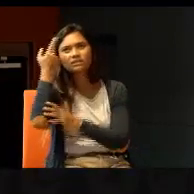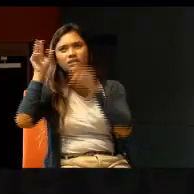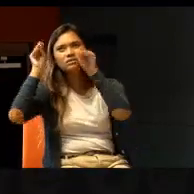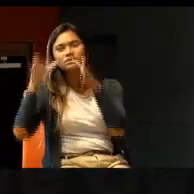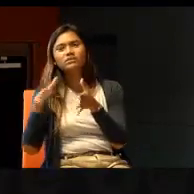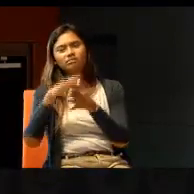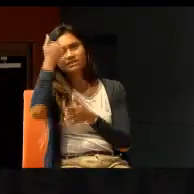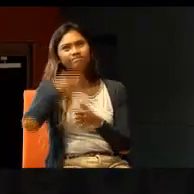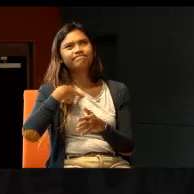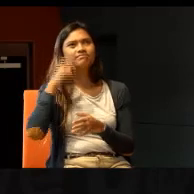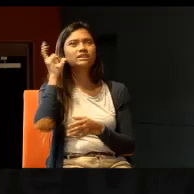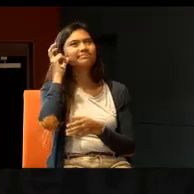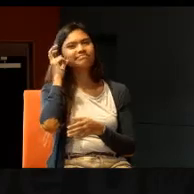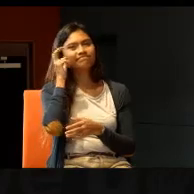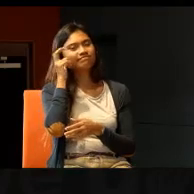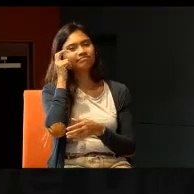that great.